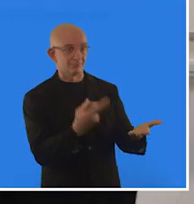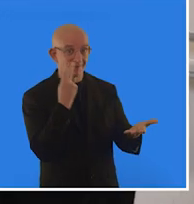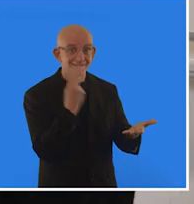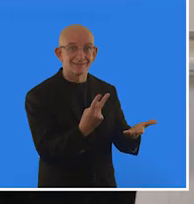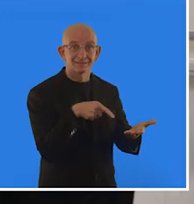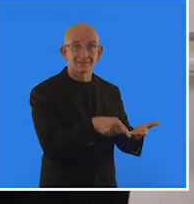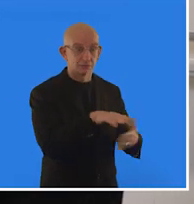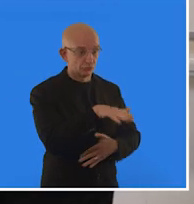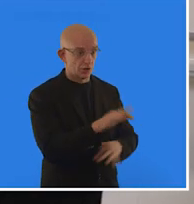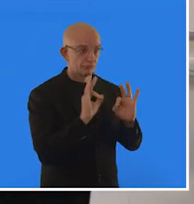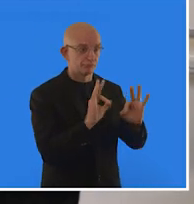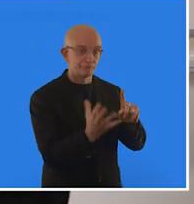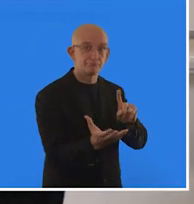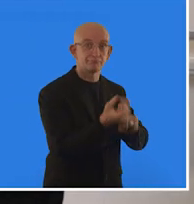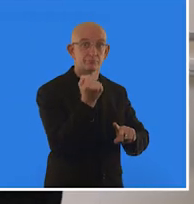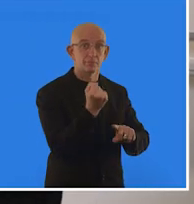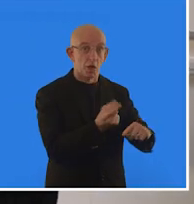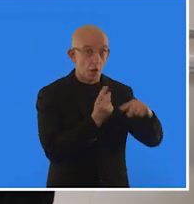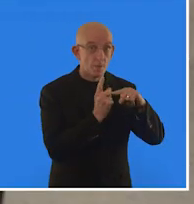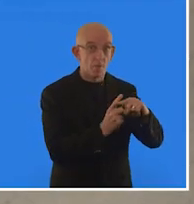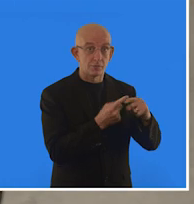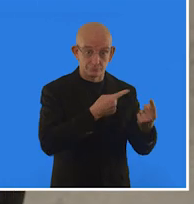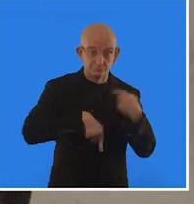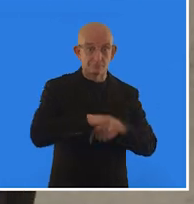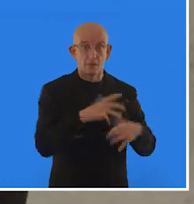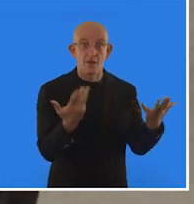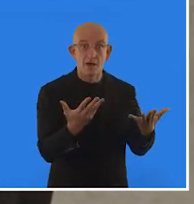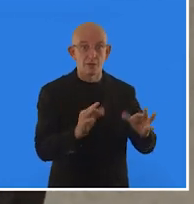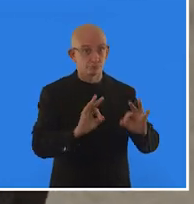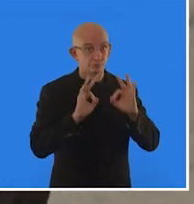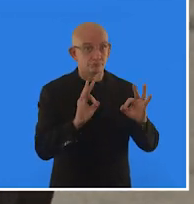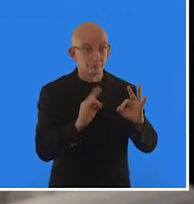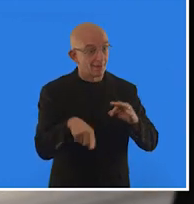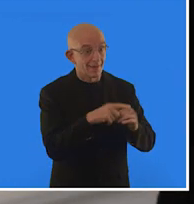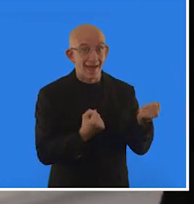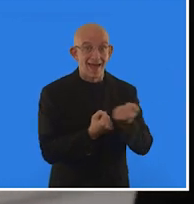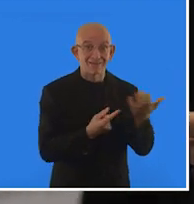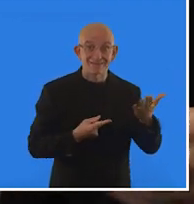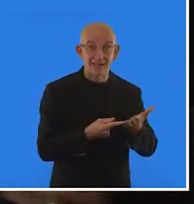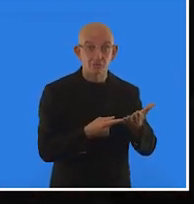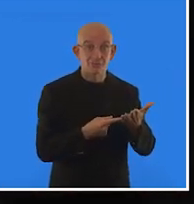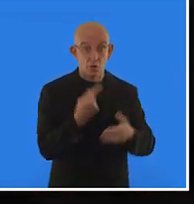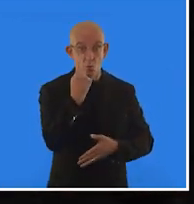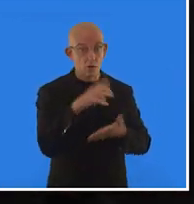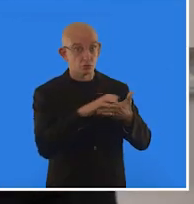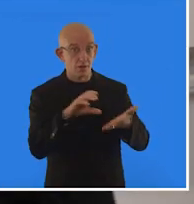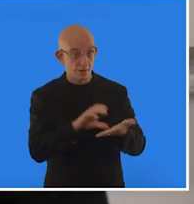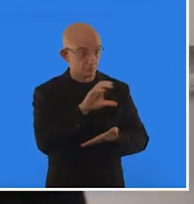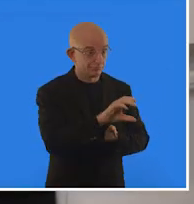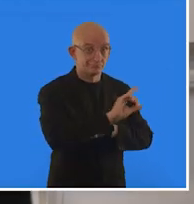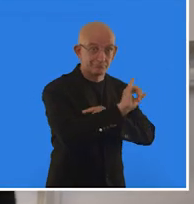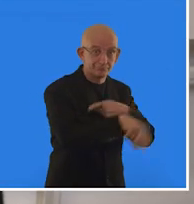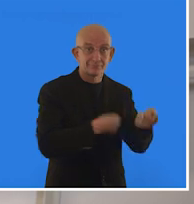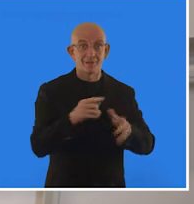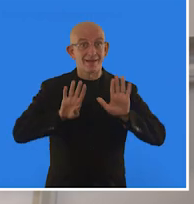But it's not just the child who benefits. For every dollar invested in assistive technology, there is a return of $9